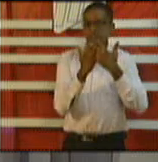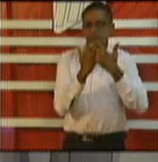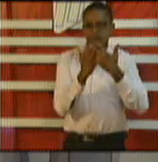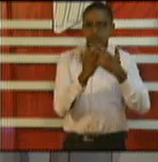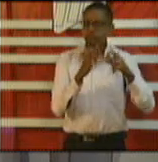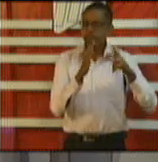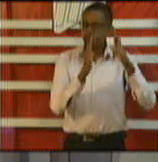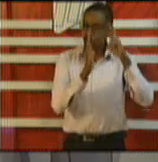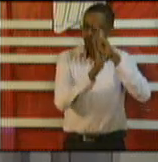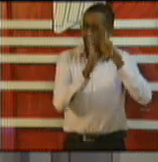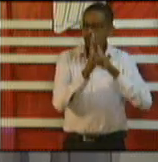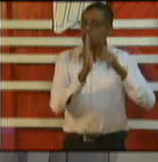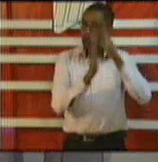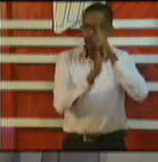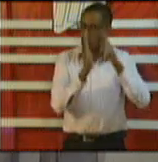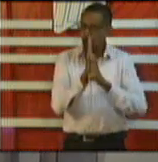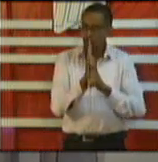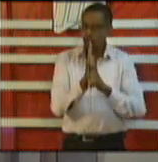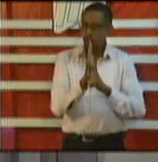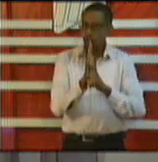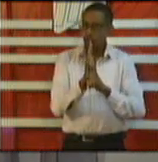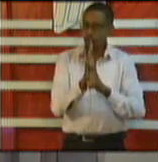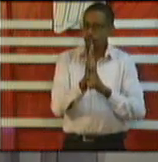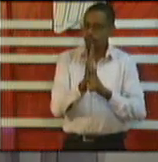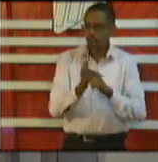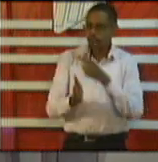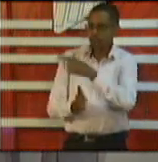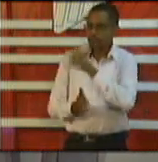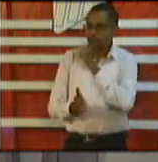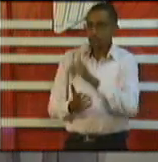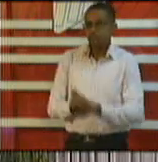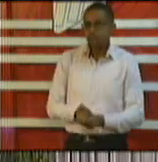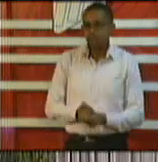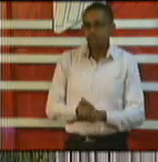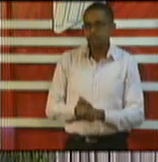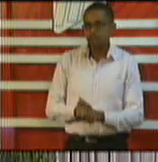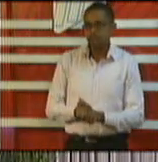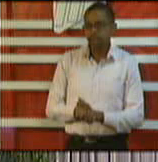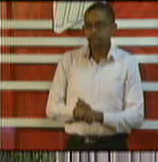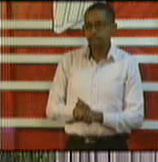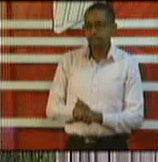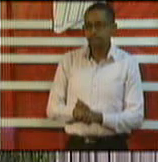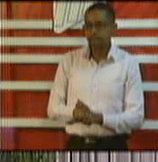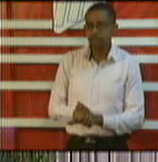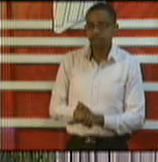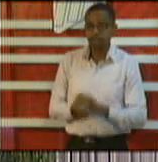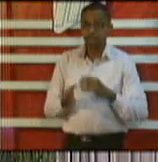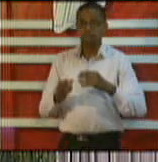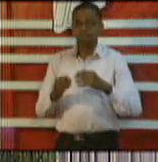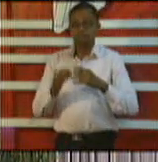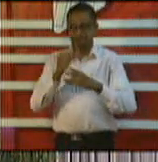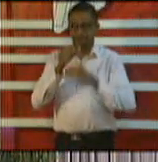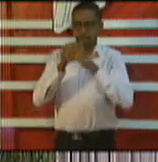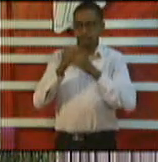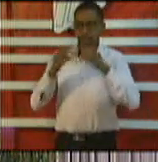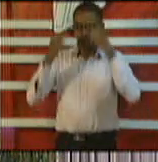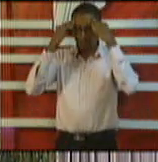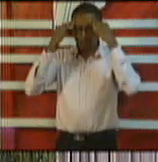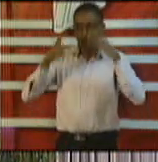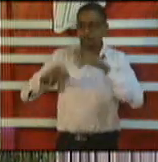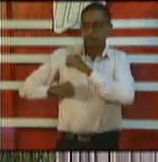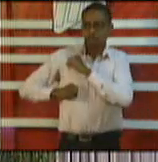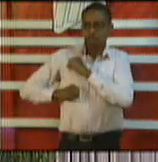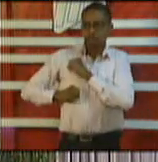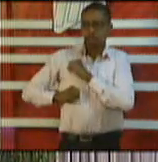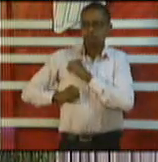and playing their part in the national response. Minister Cox if I may just add to that what Minister D